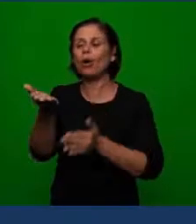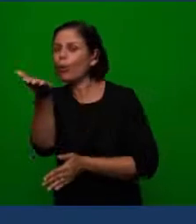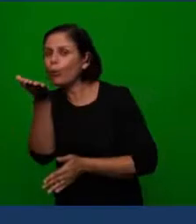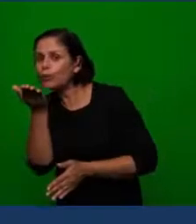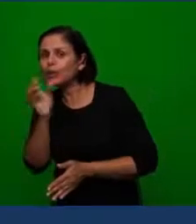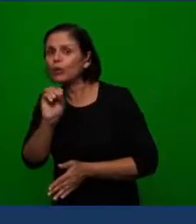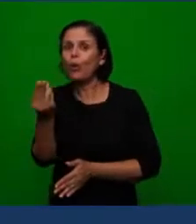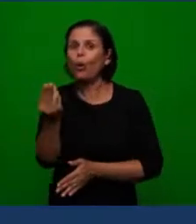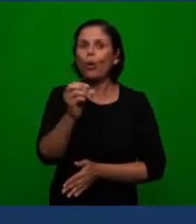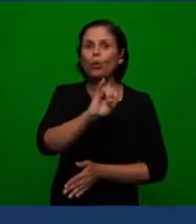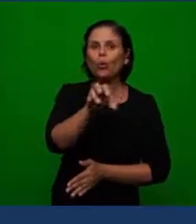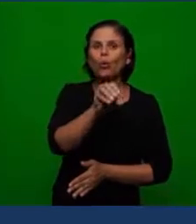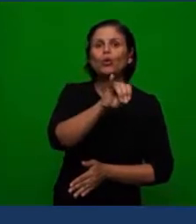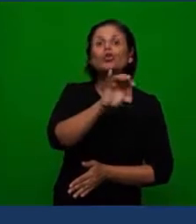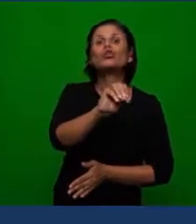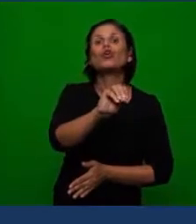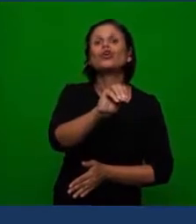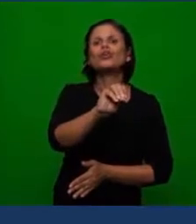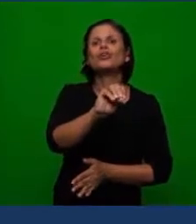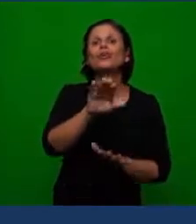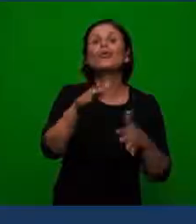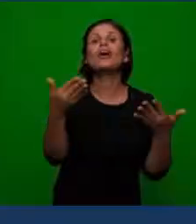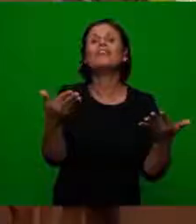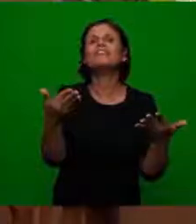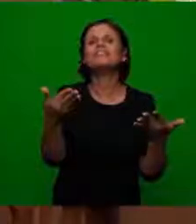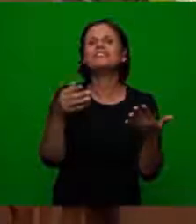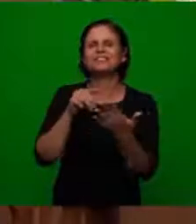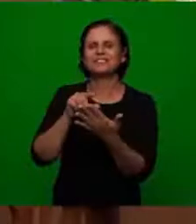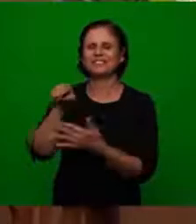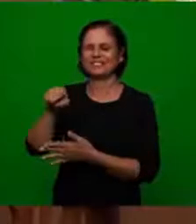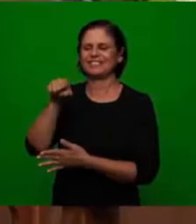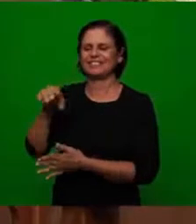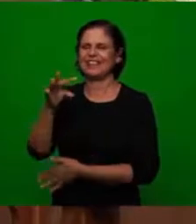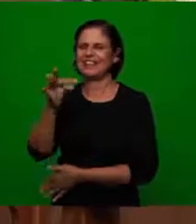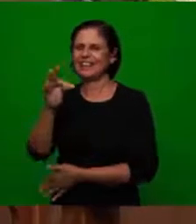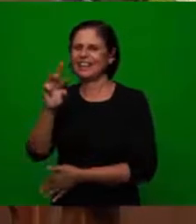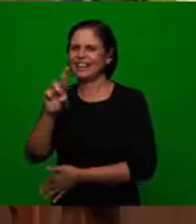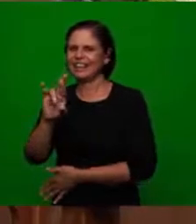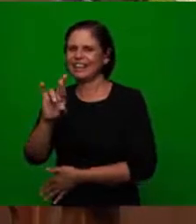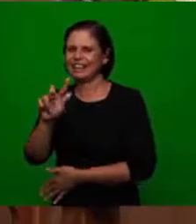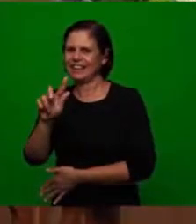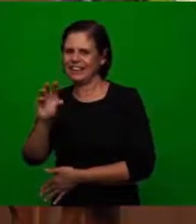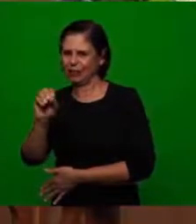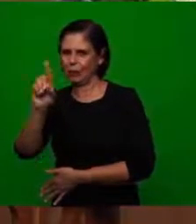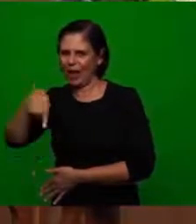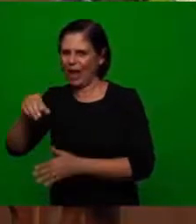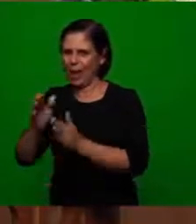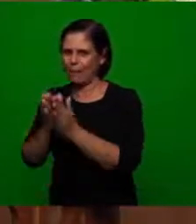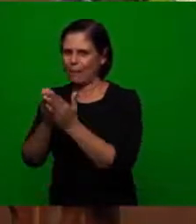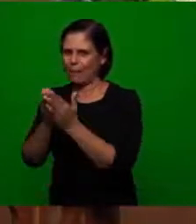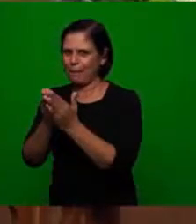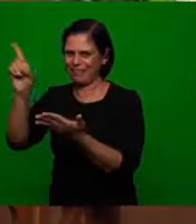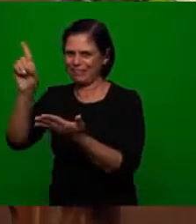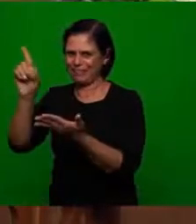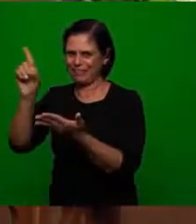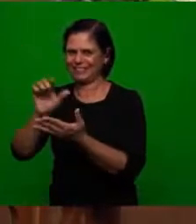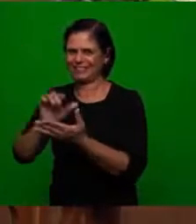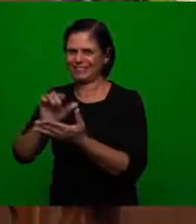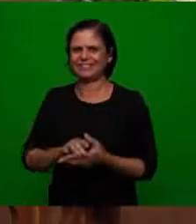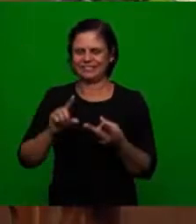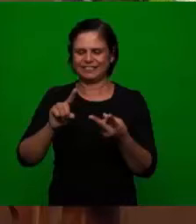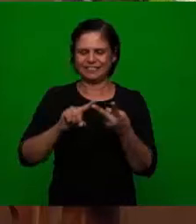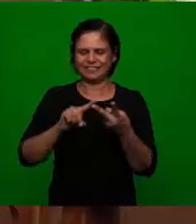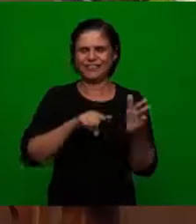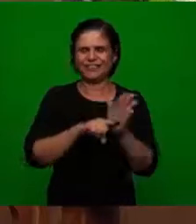wheat and or the seed of the shaft the answer is pretty simple it's the seed of the wheat